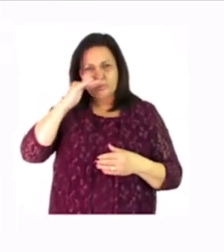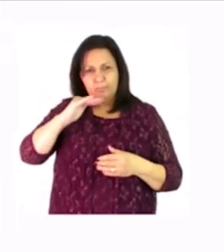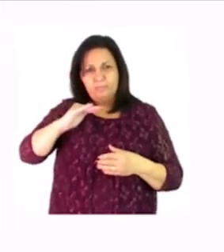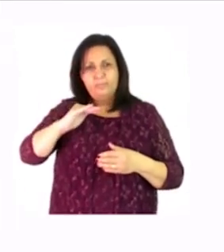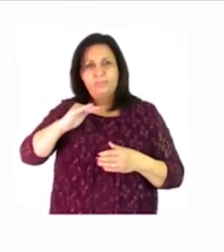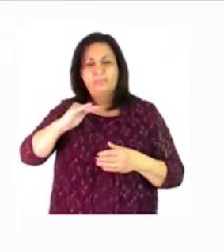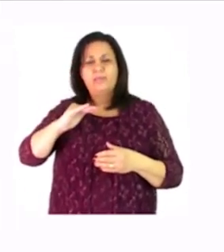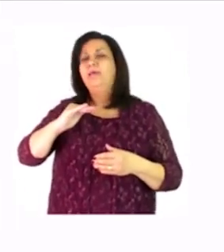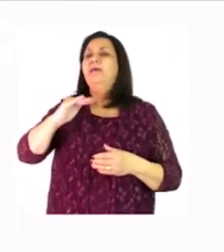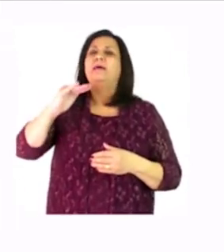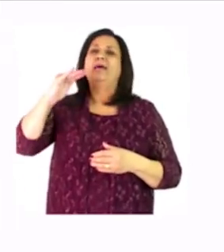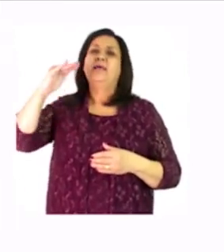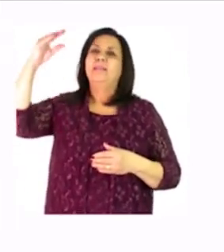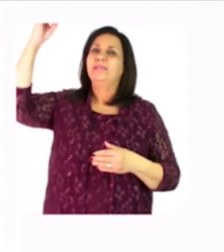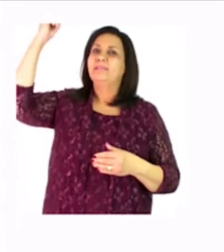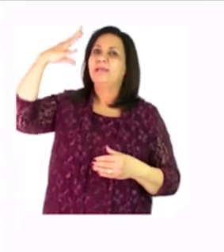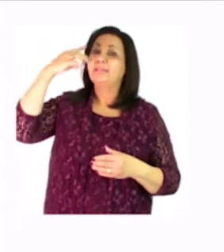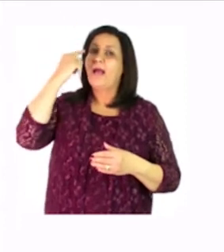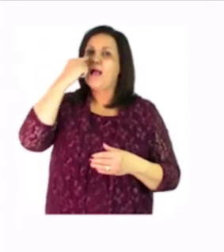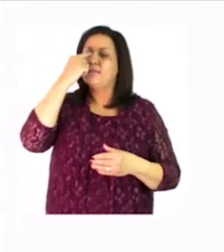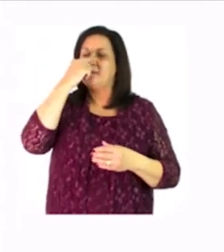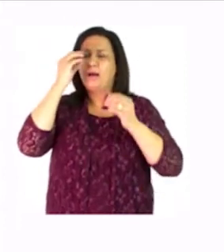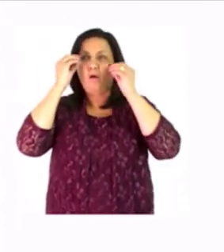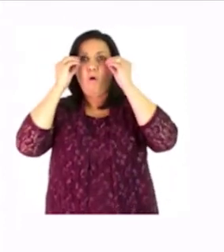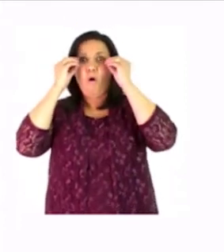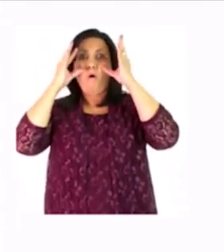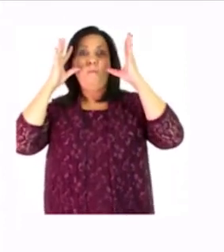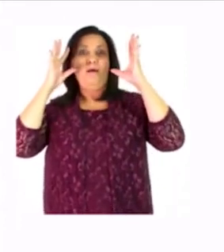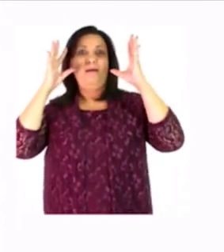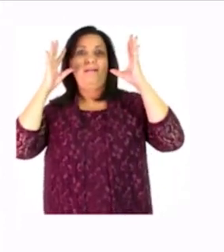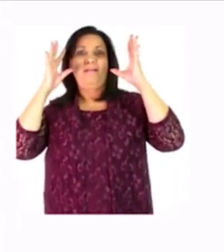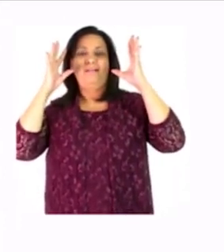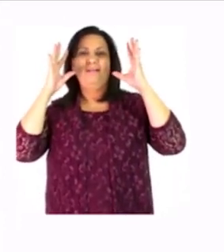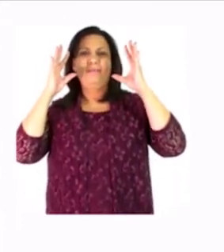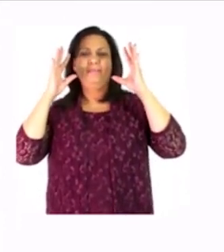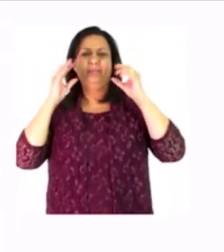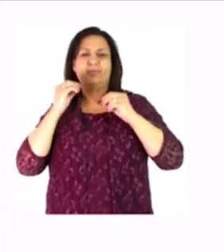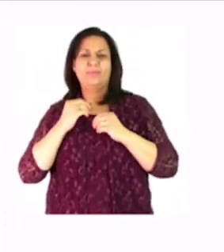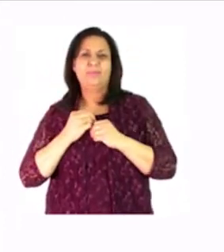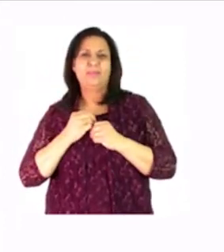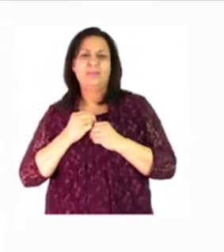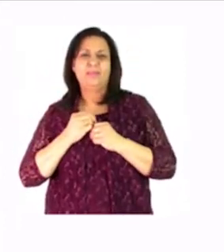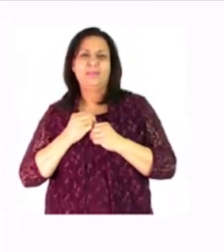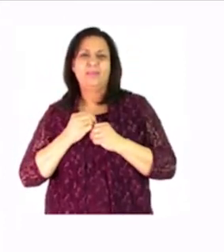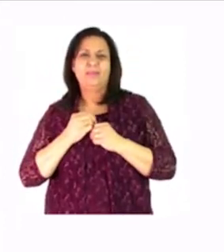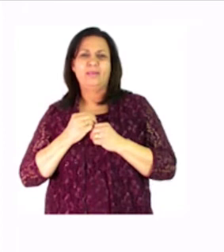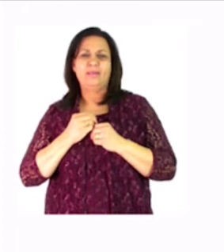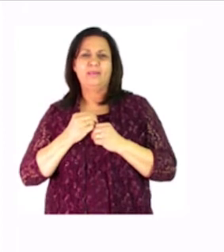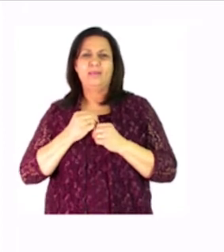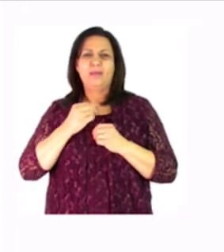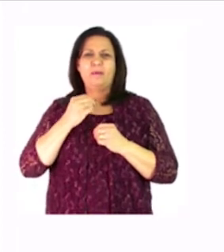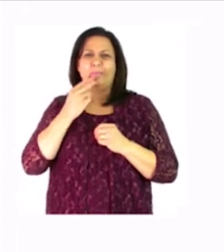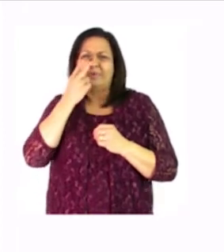sun the sun's eyes are wide open and wide awake but we can see we cannot see the complete